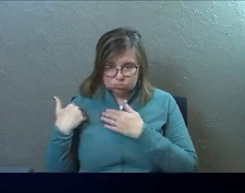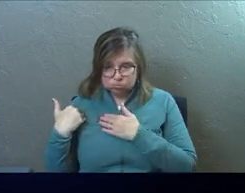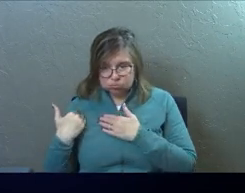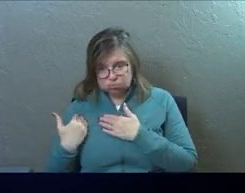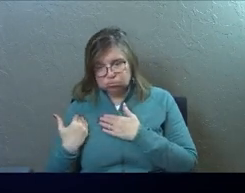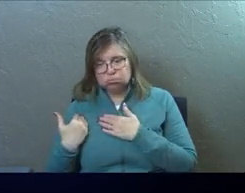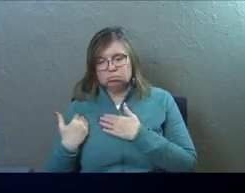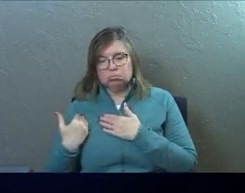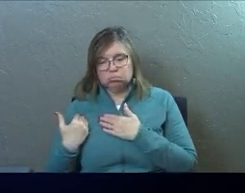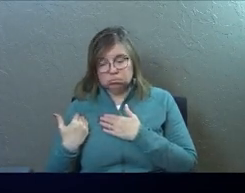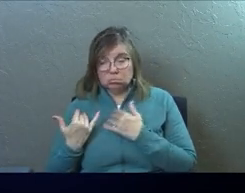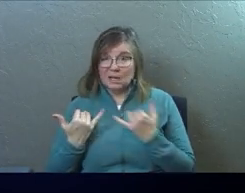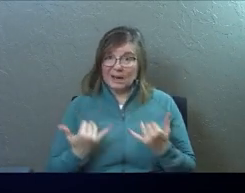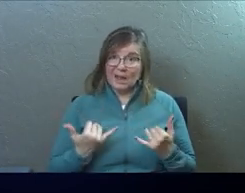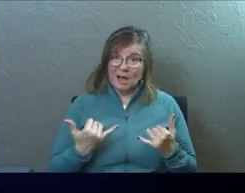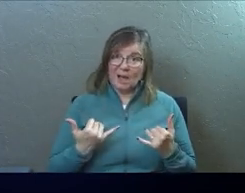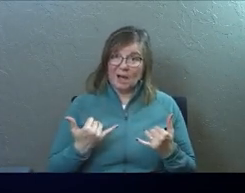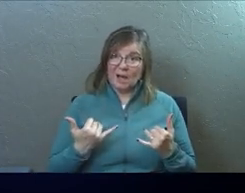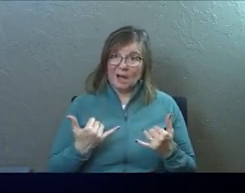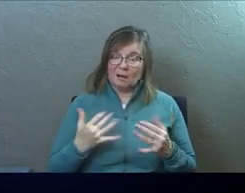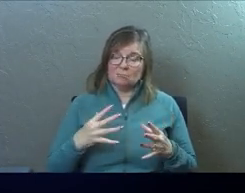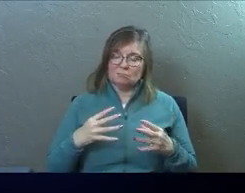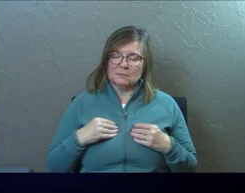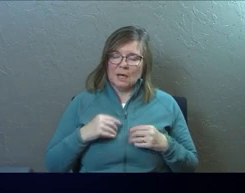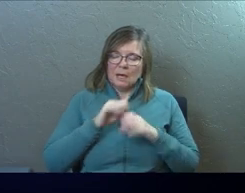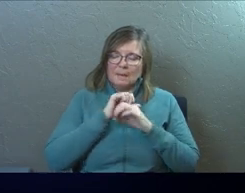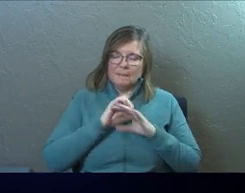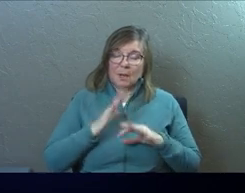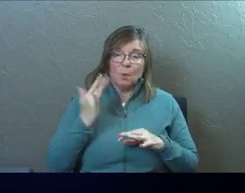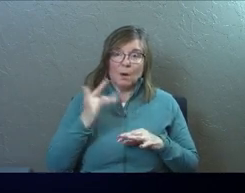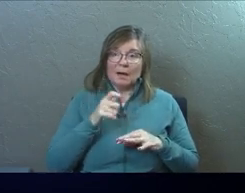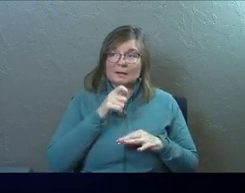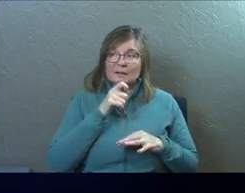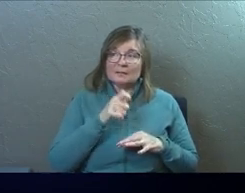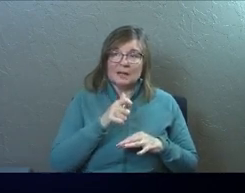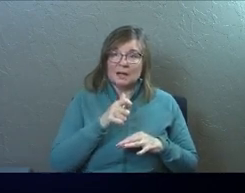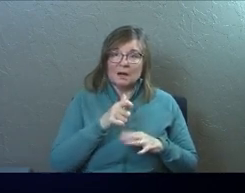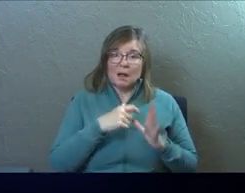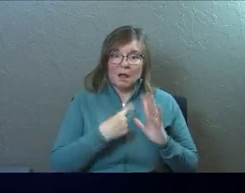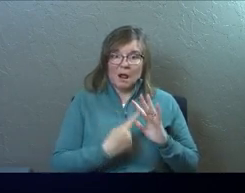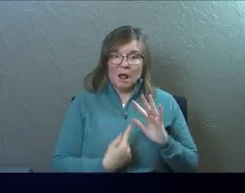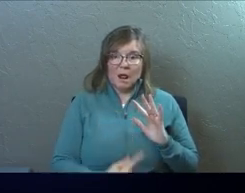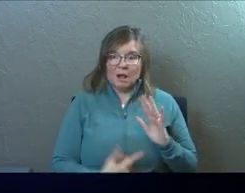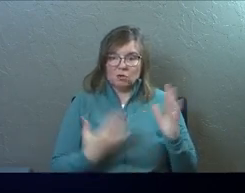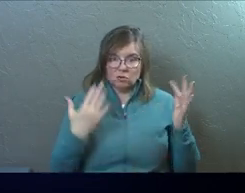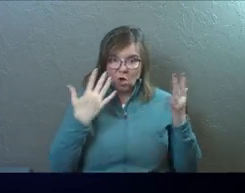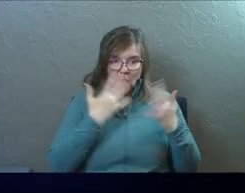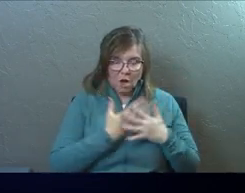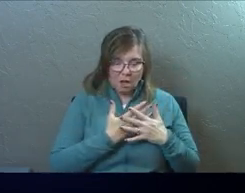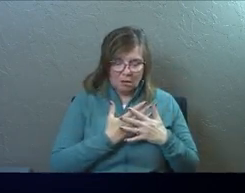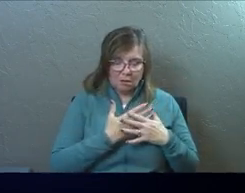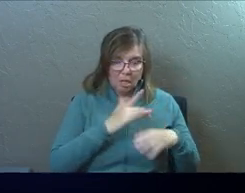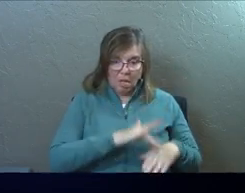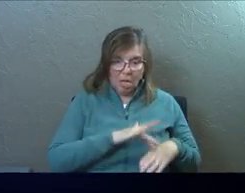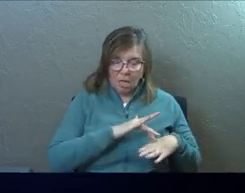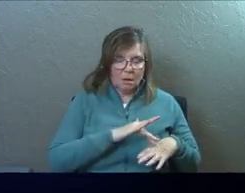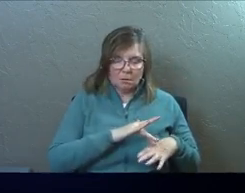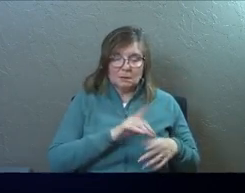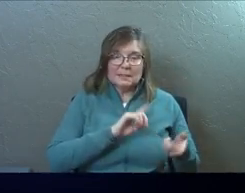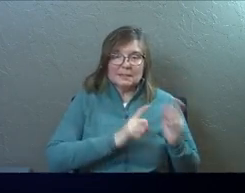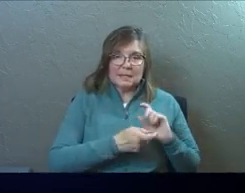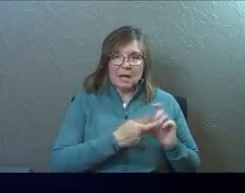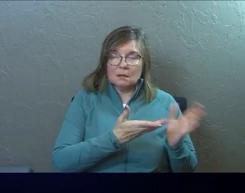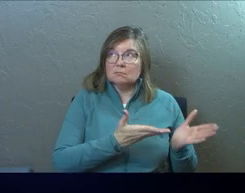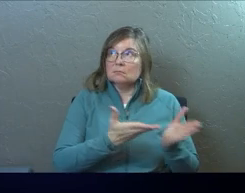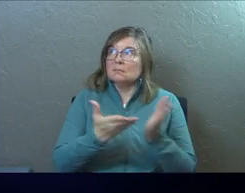And he's made peace with it because it doesn't pull him right down into the darkness every day of his life. Instead, he